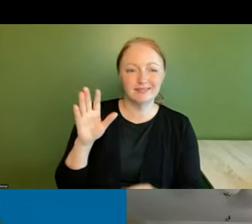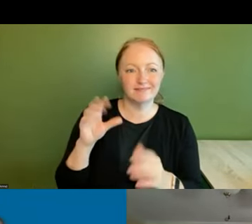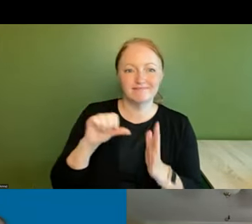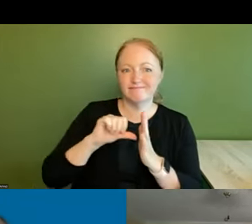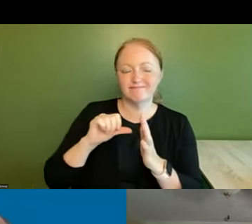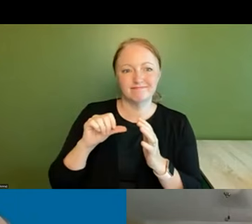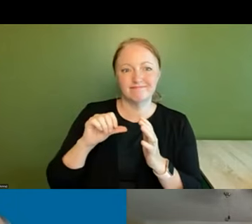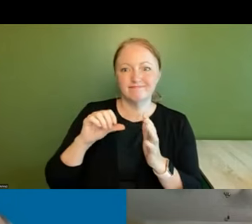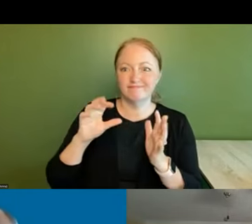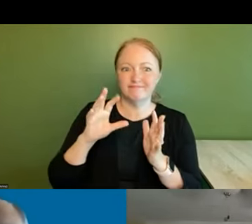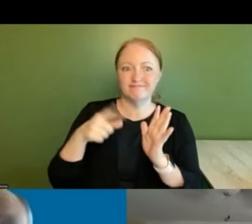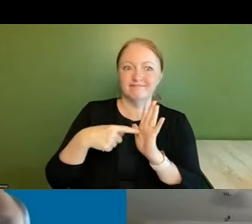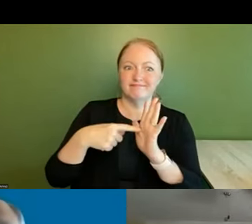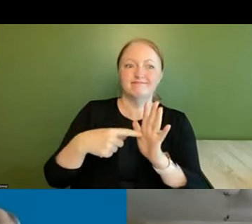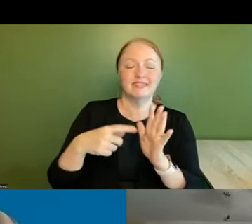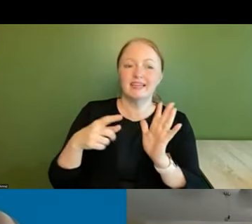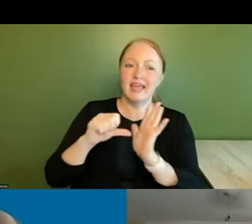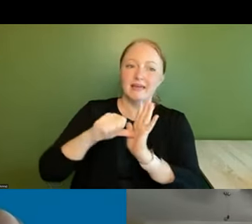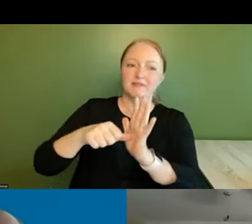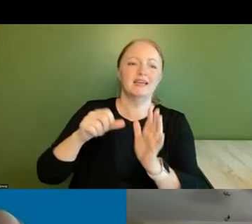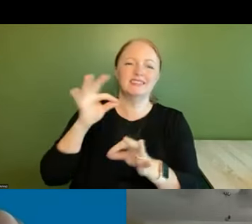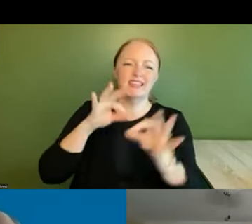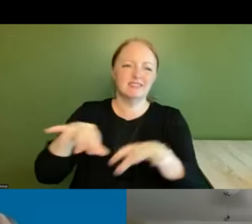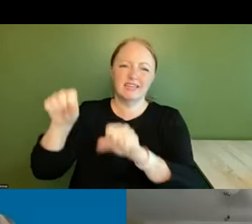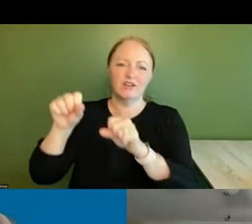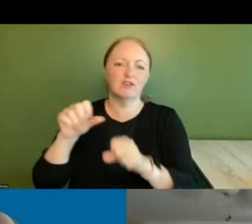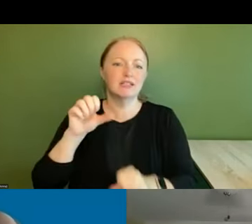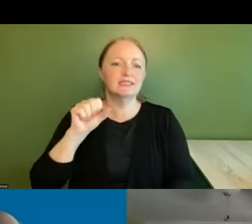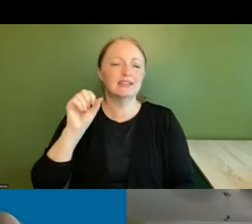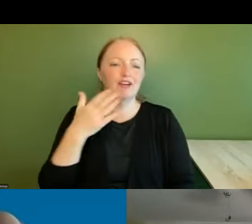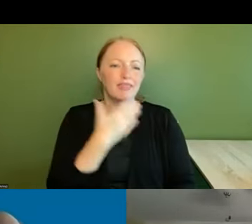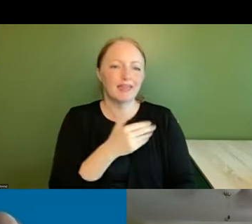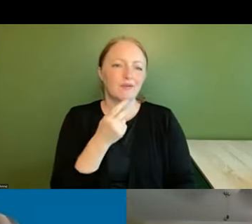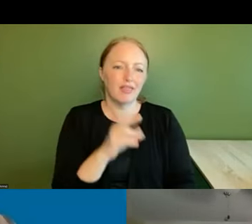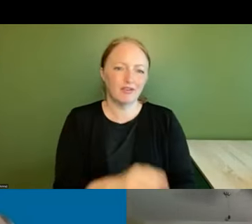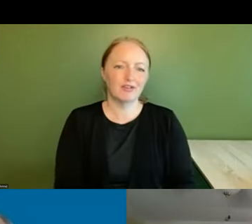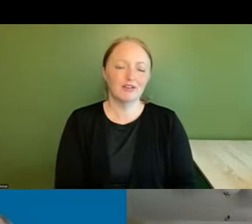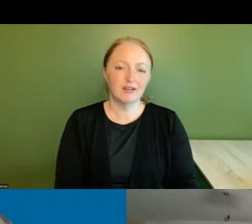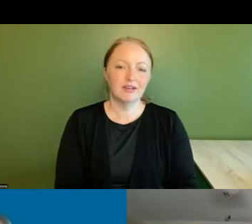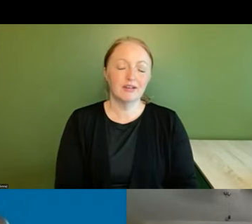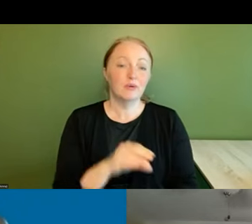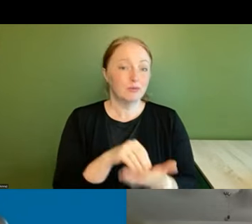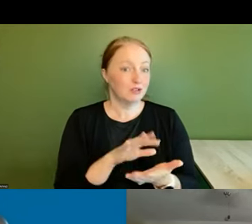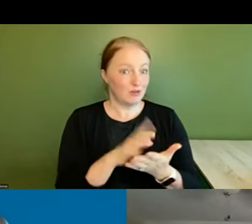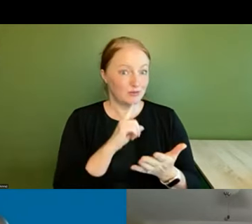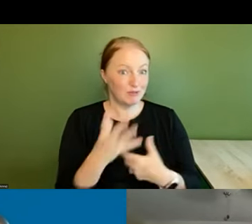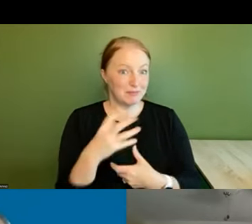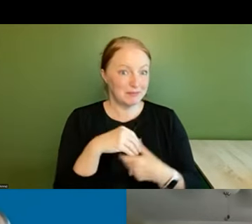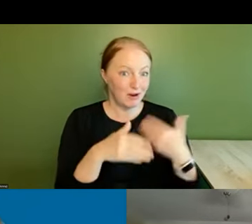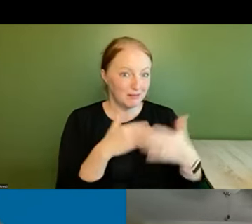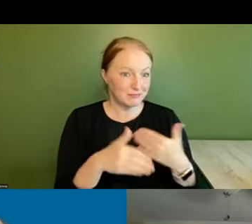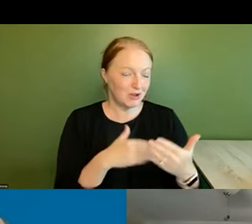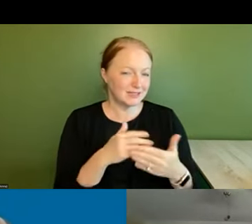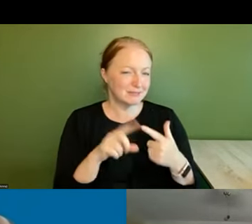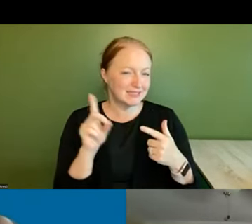you know more than taking it over yeah absolutely thank you heather um and we will note that you really want to be part of this process because